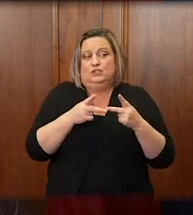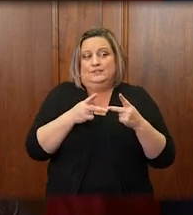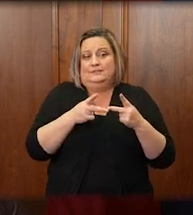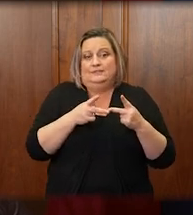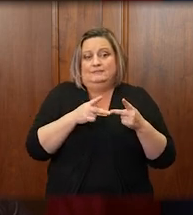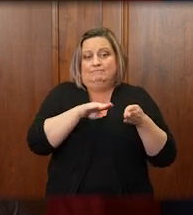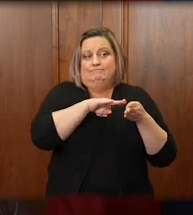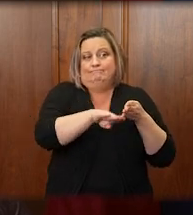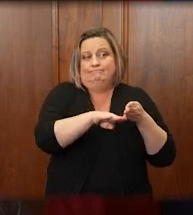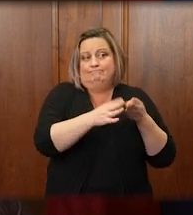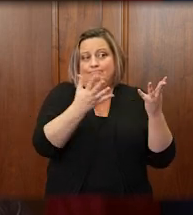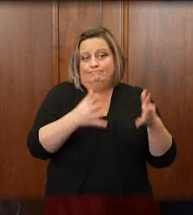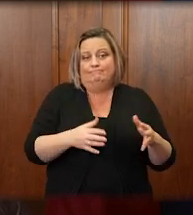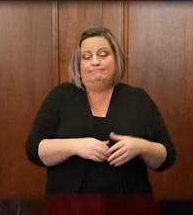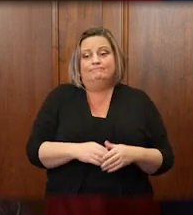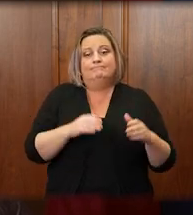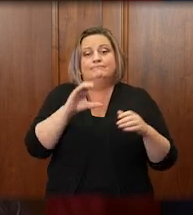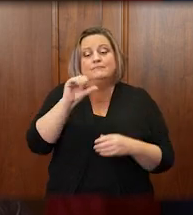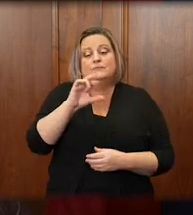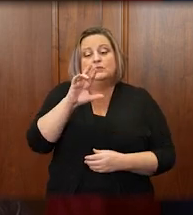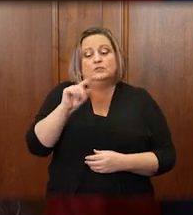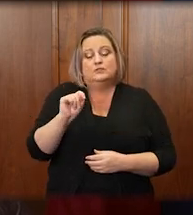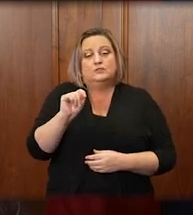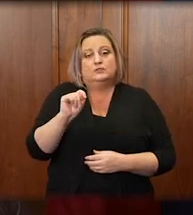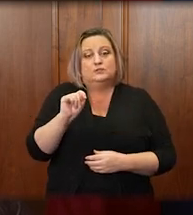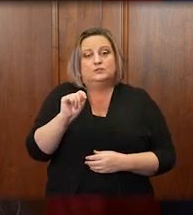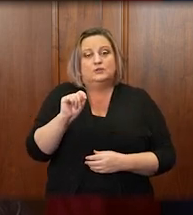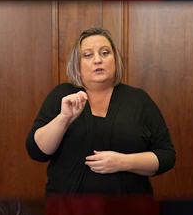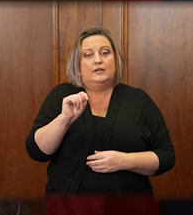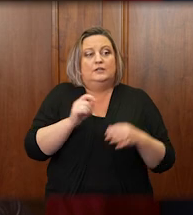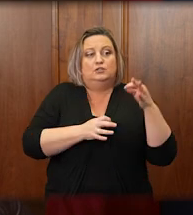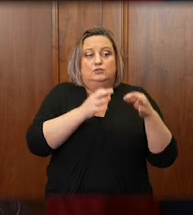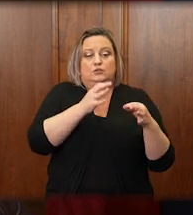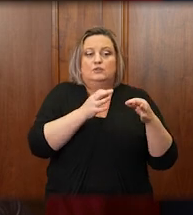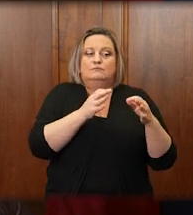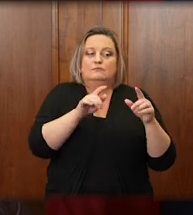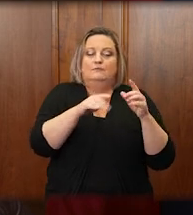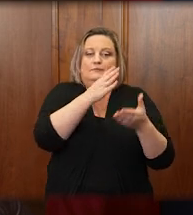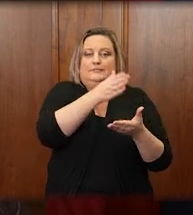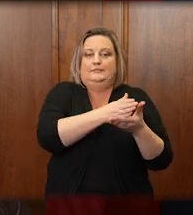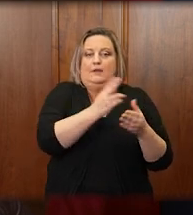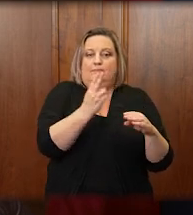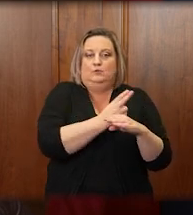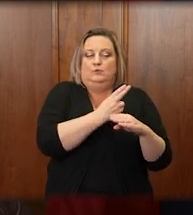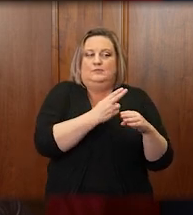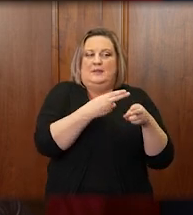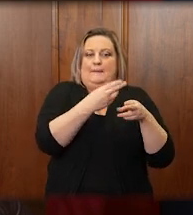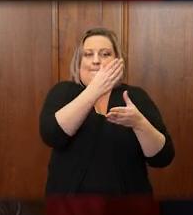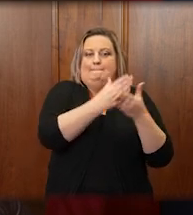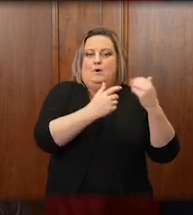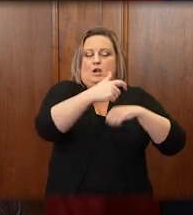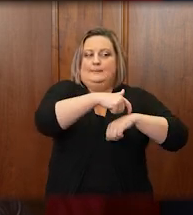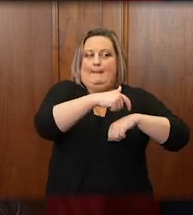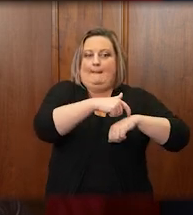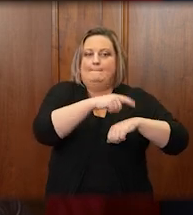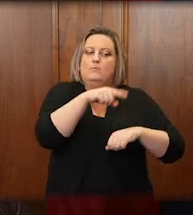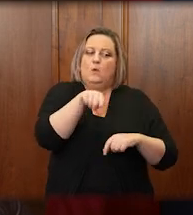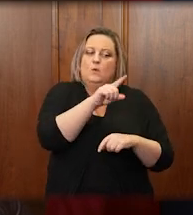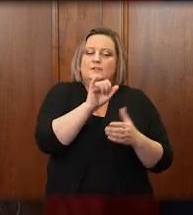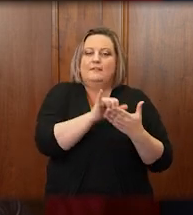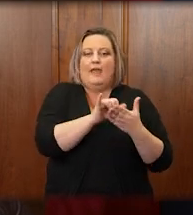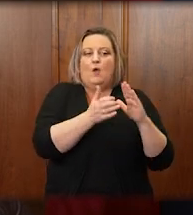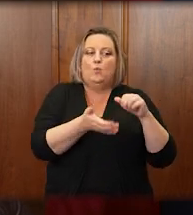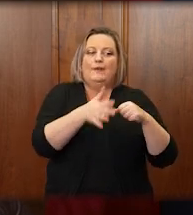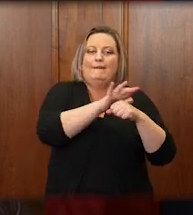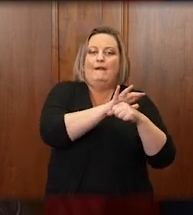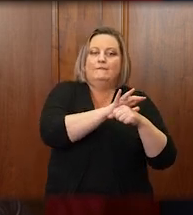Circuit judges have also stopped using part-time magistrates. The magistrates covered certain court activities when